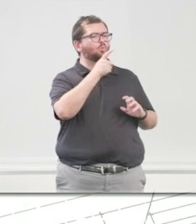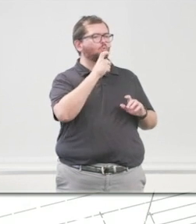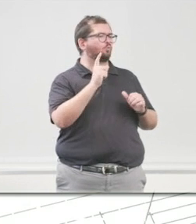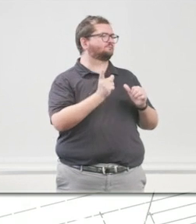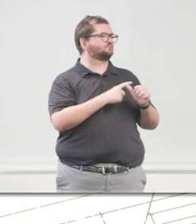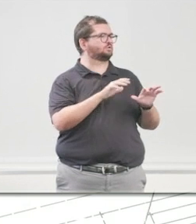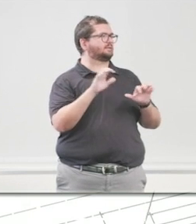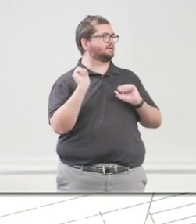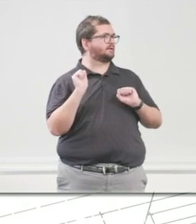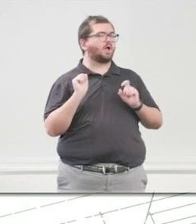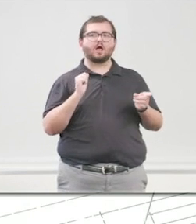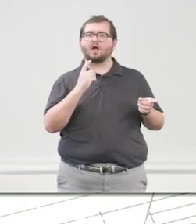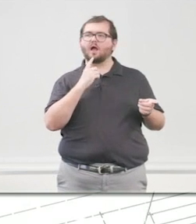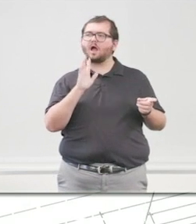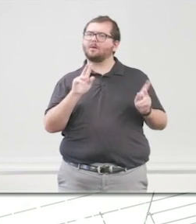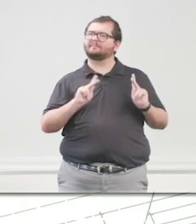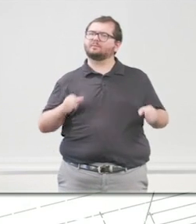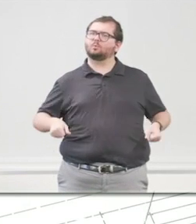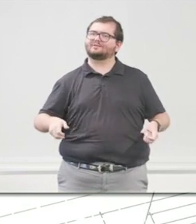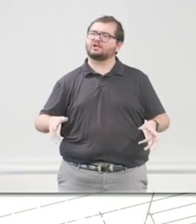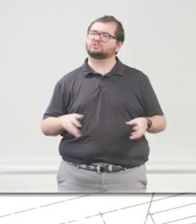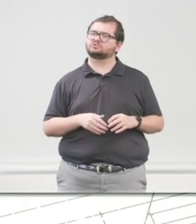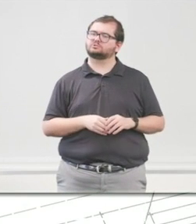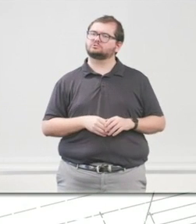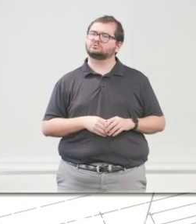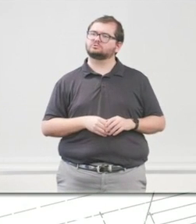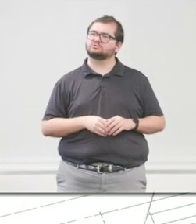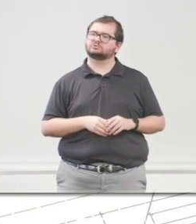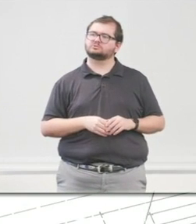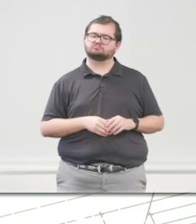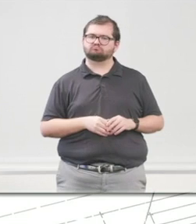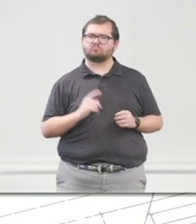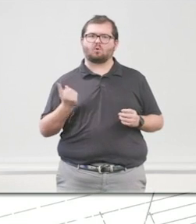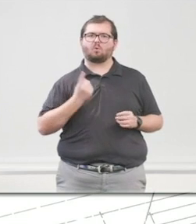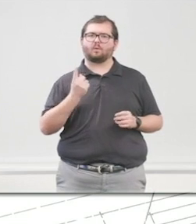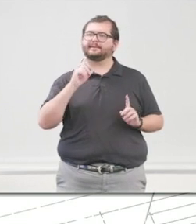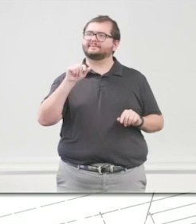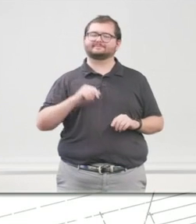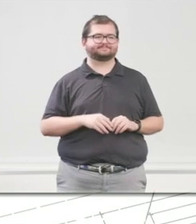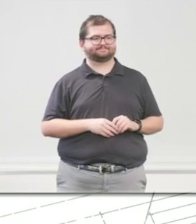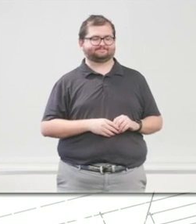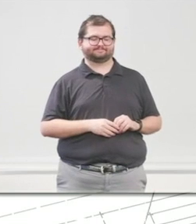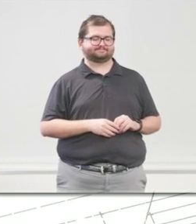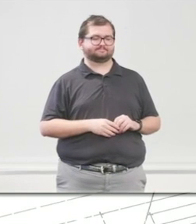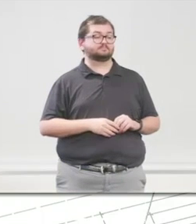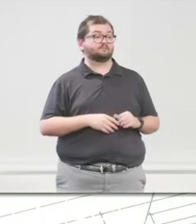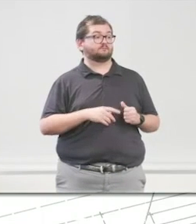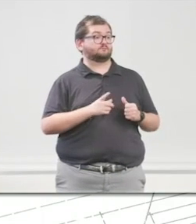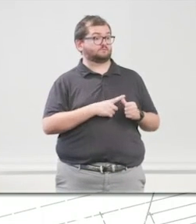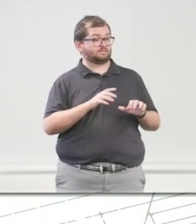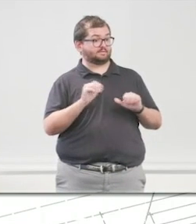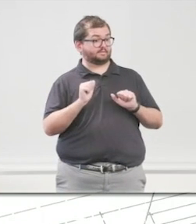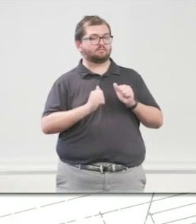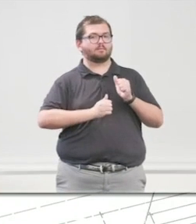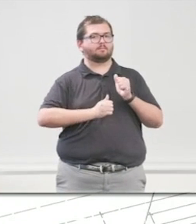And most of the time, they say, well, the people in wheelchairs. Everyone. And I then have to say, no, the first people that go out are the